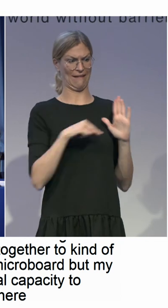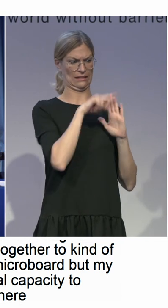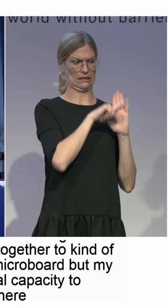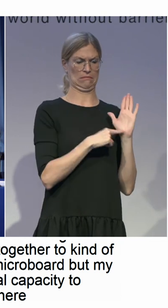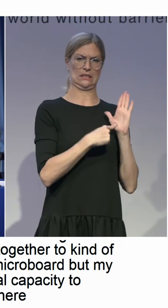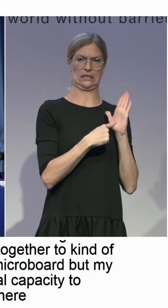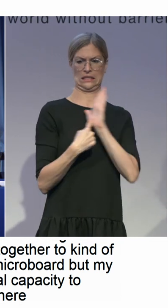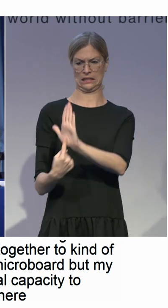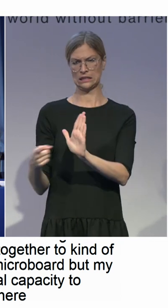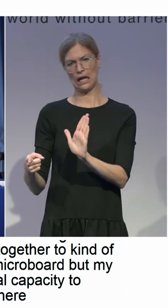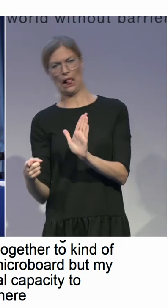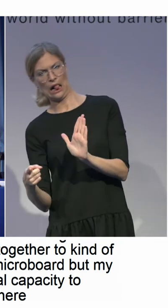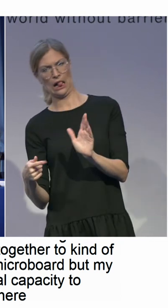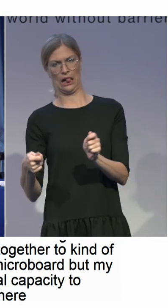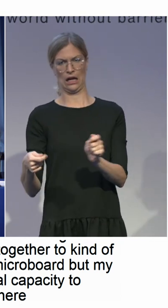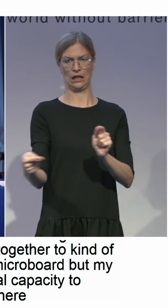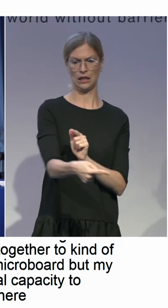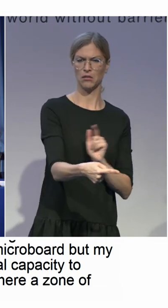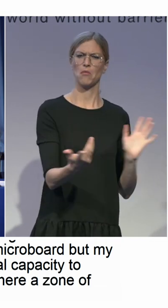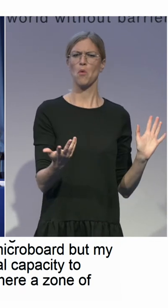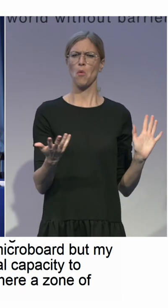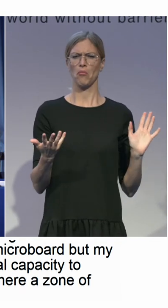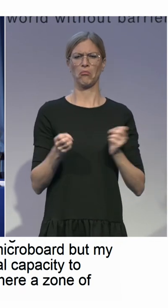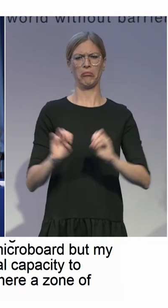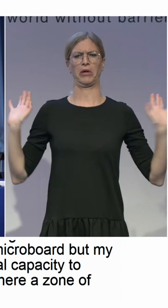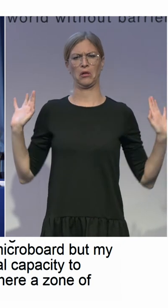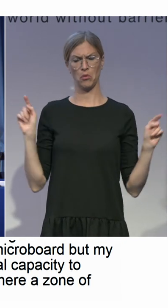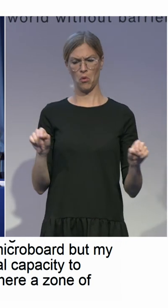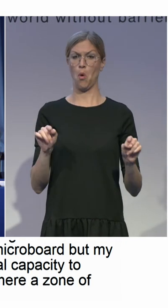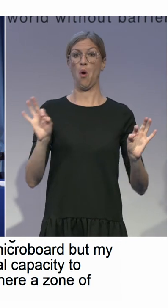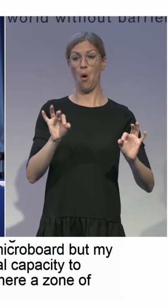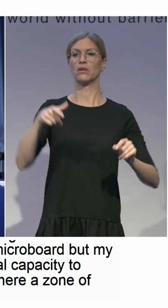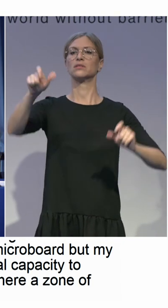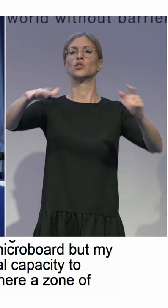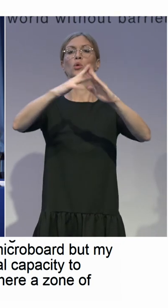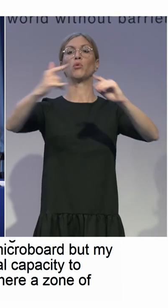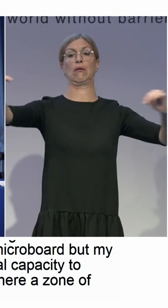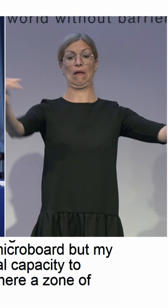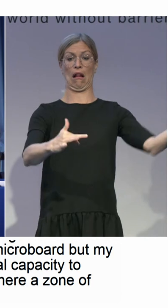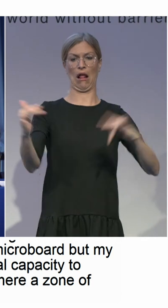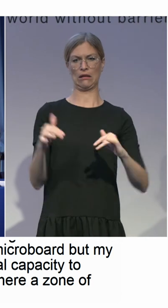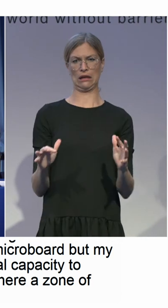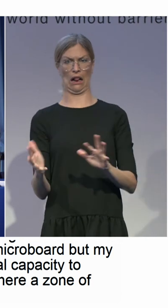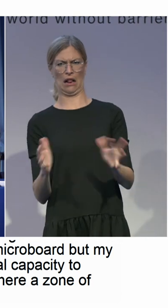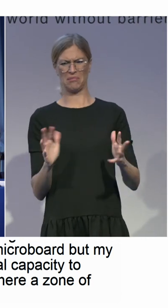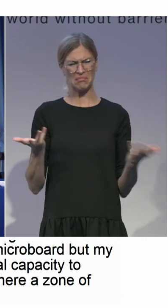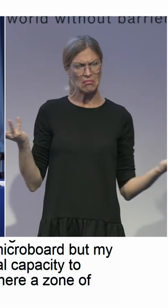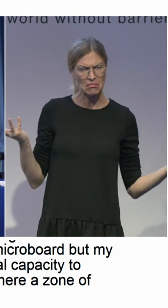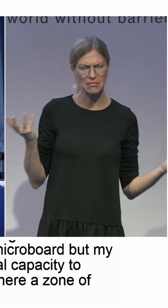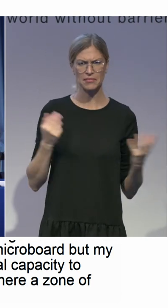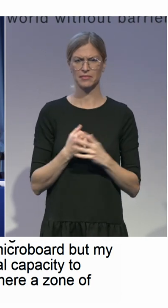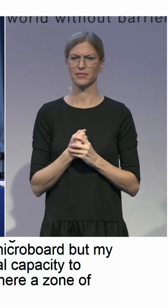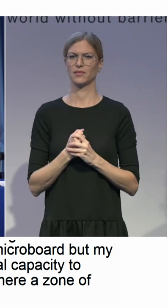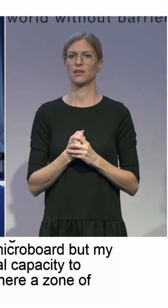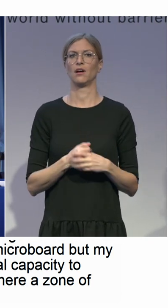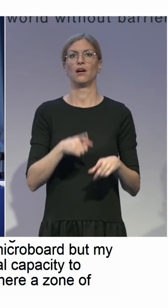to then kind of force a decision on the disabled person? Thank you. That's a great question and it's pretty